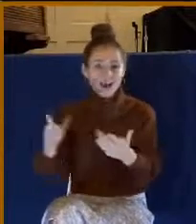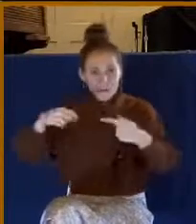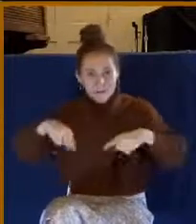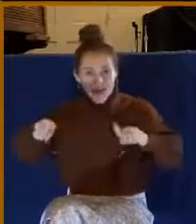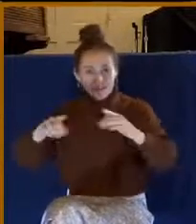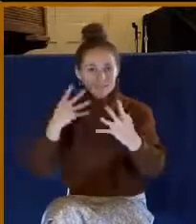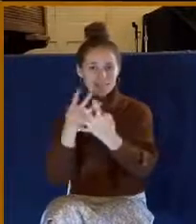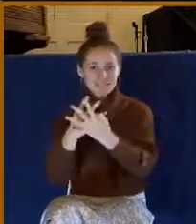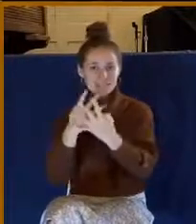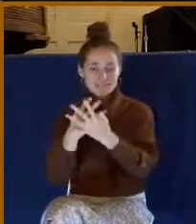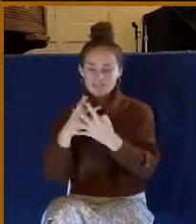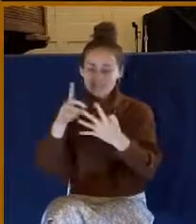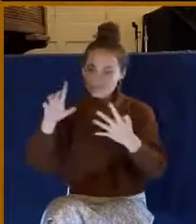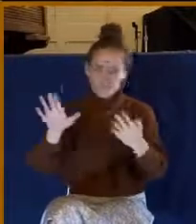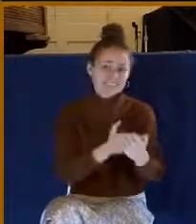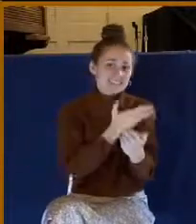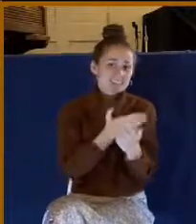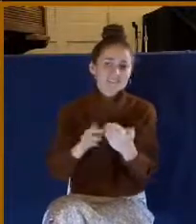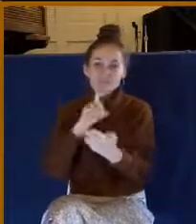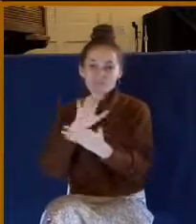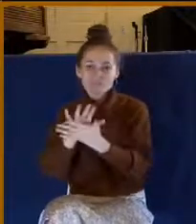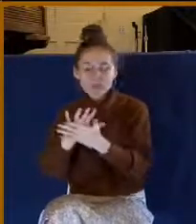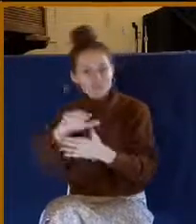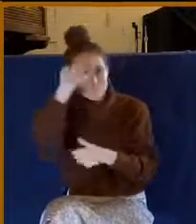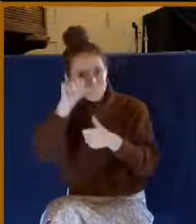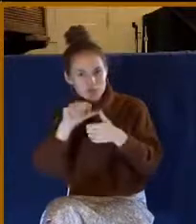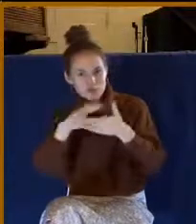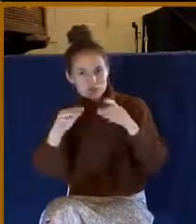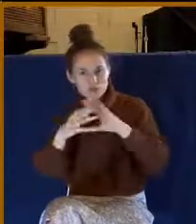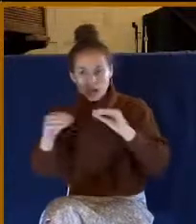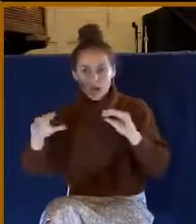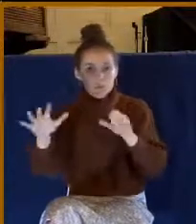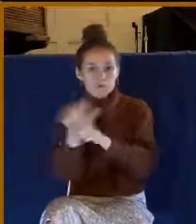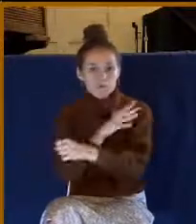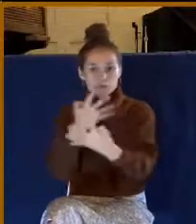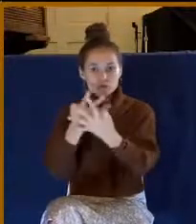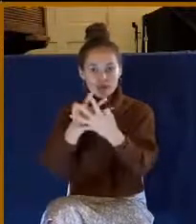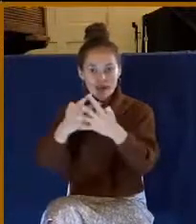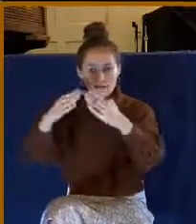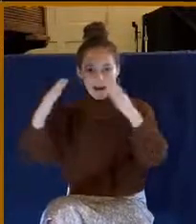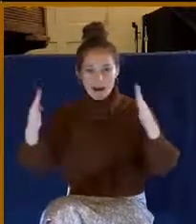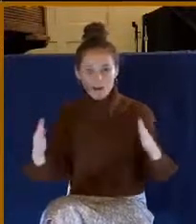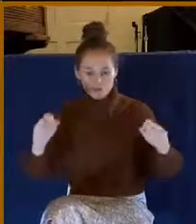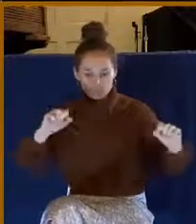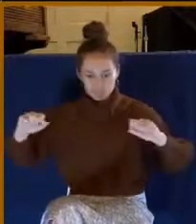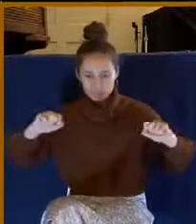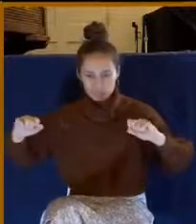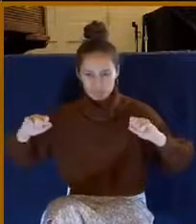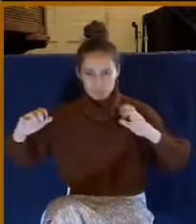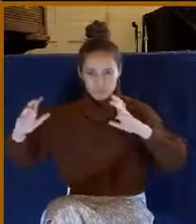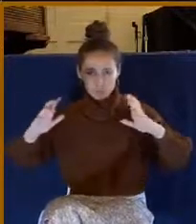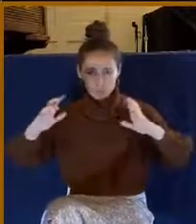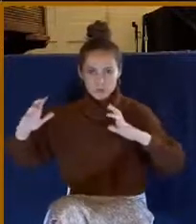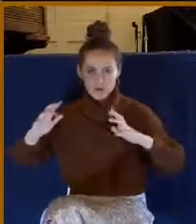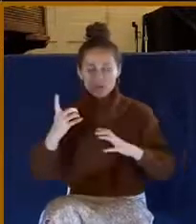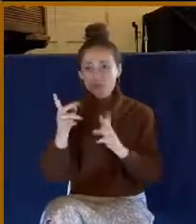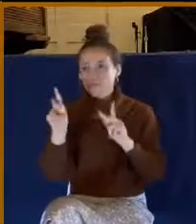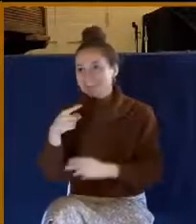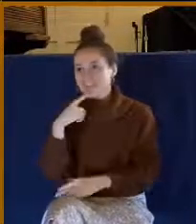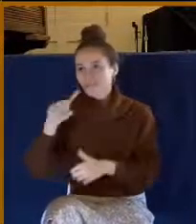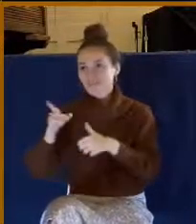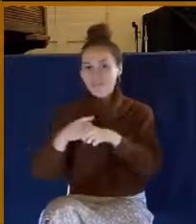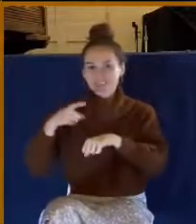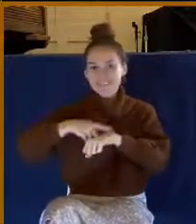that the jailhouse began to shake. There was an earthquake. One preacher said that was the first jailhouse rock right there